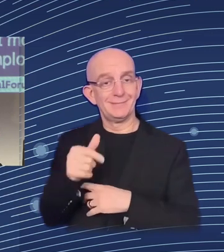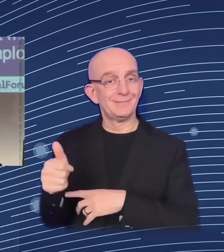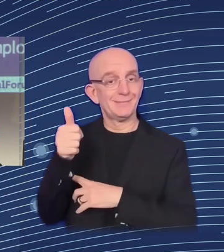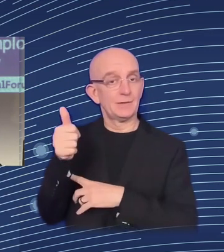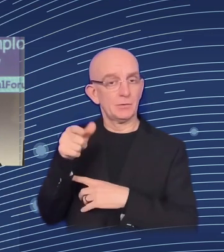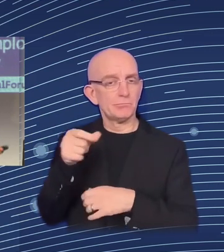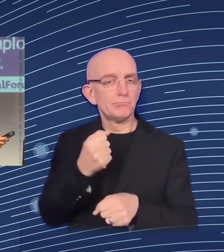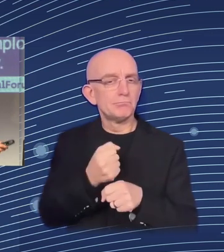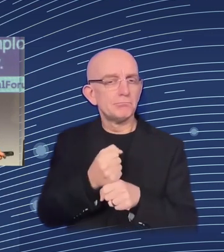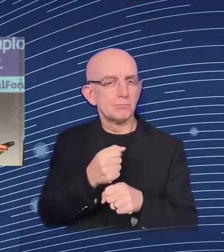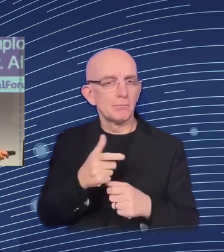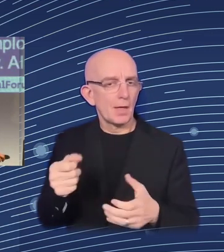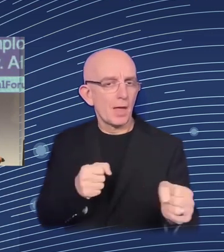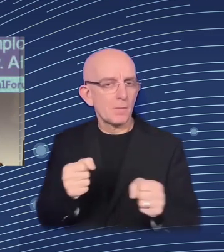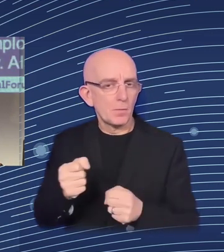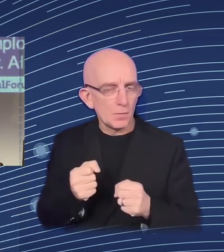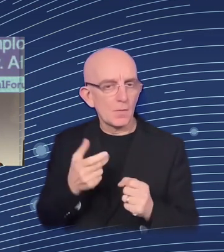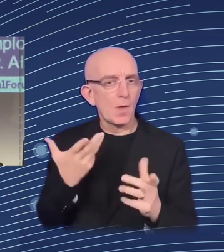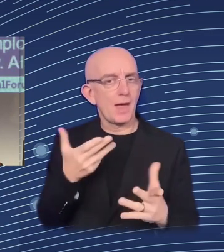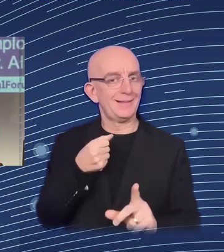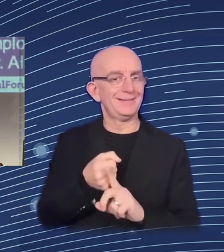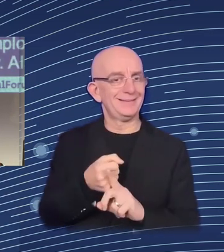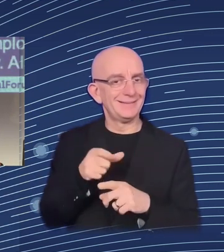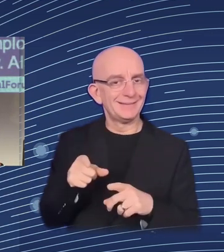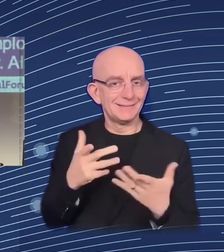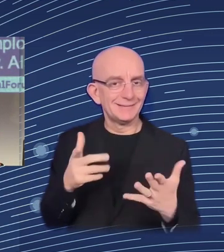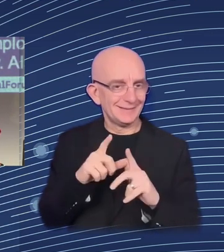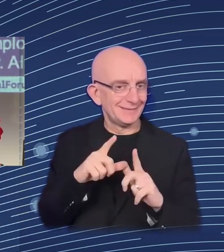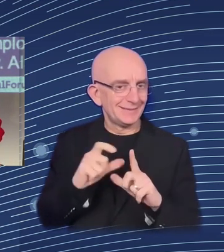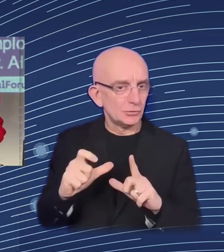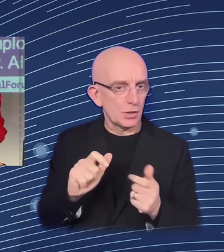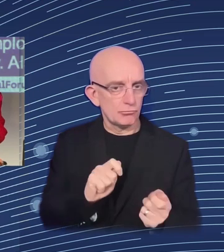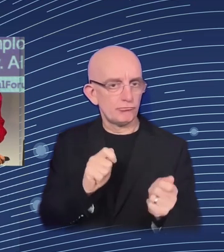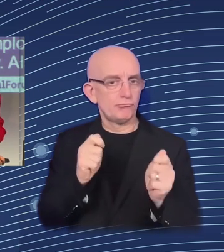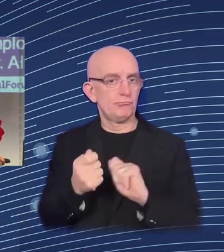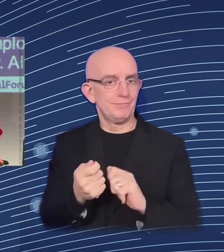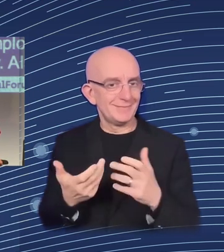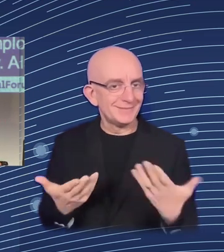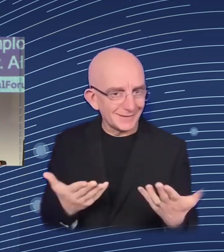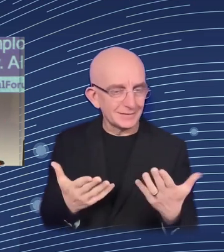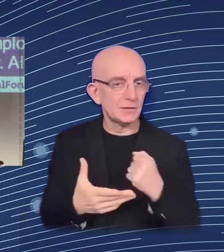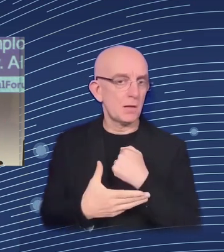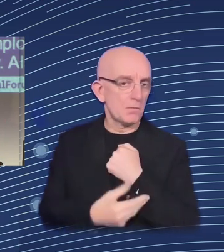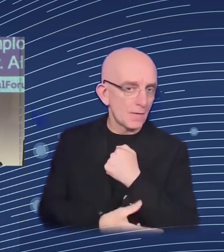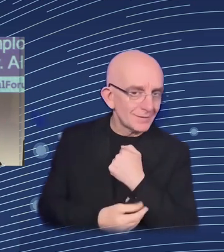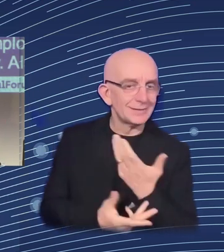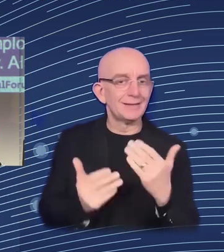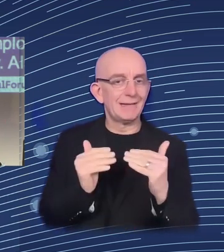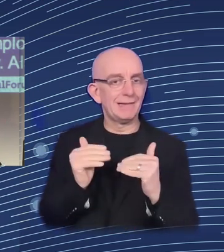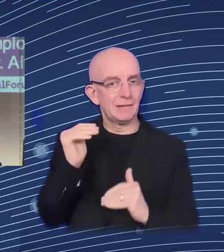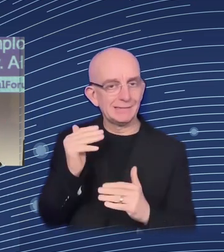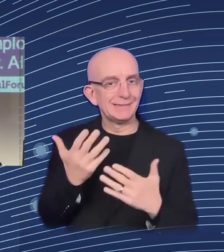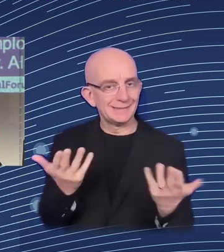also to all the broader Horizon 2020 Horizon Europe projects on